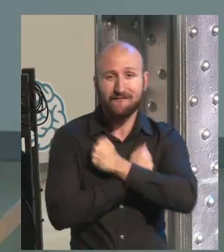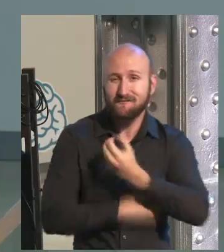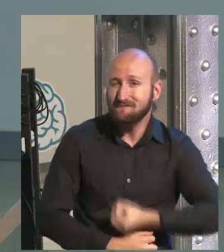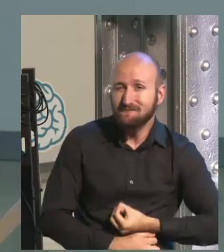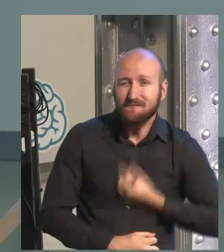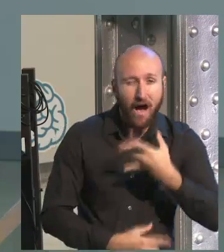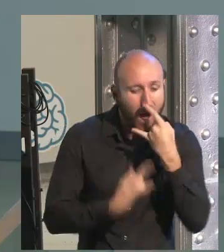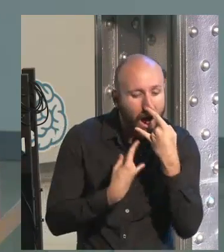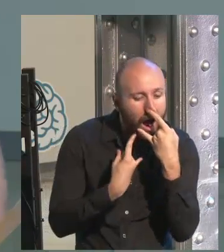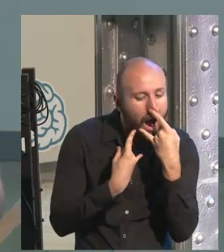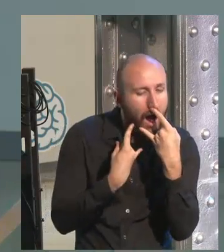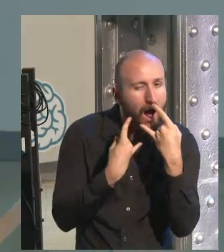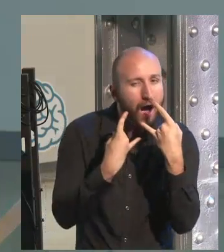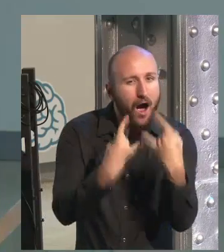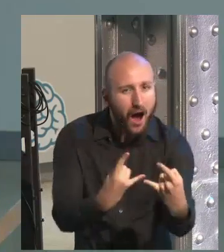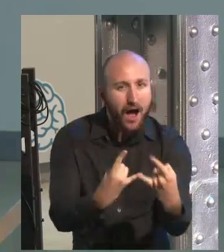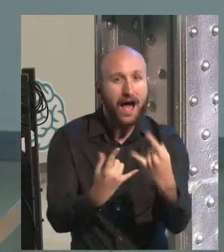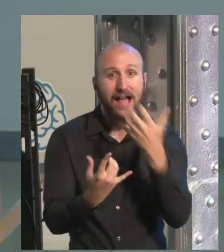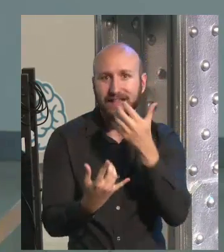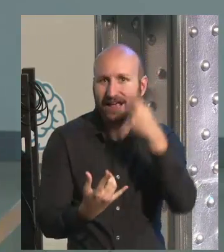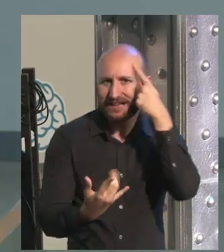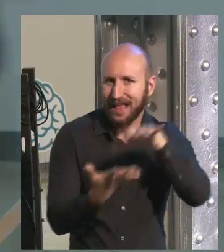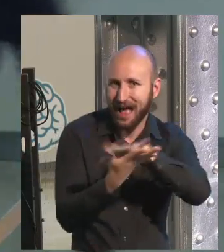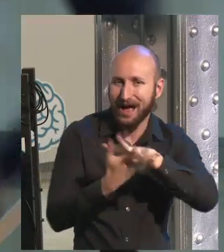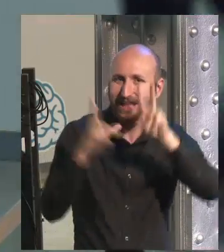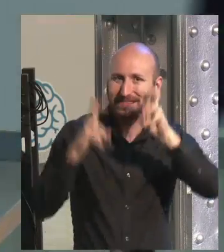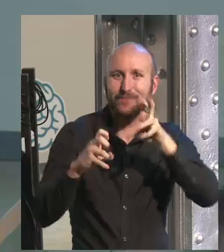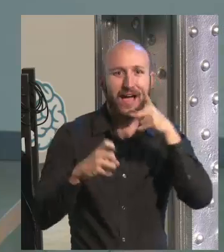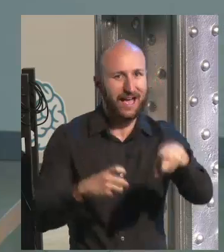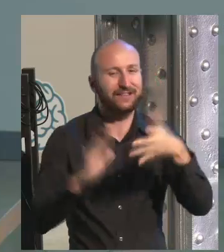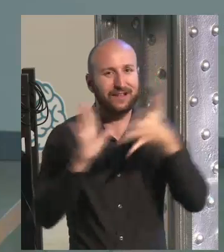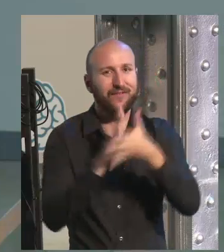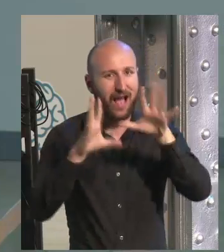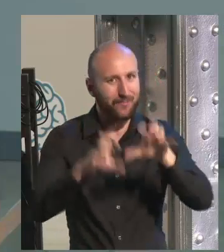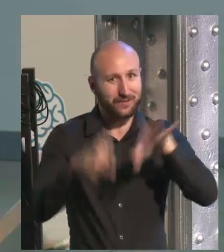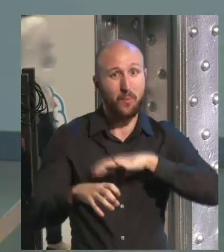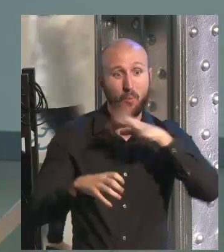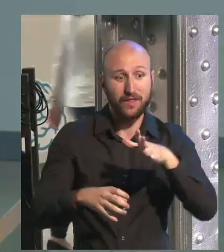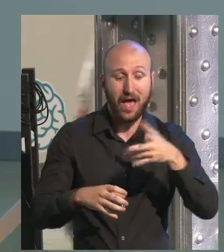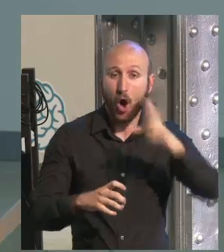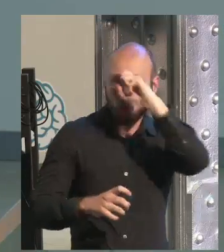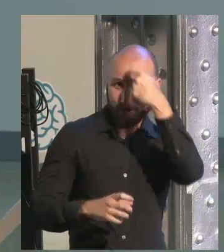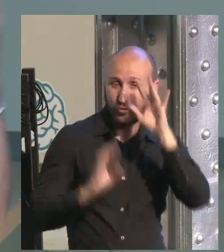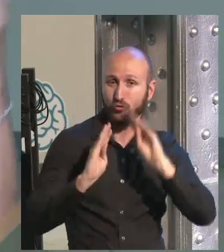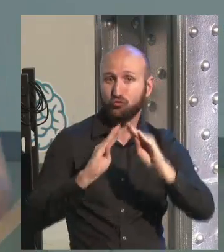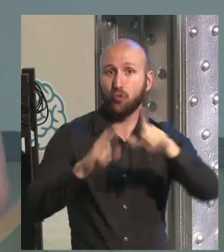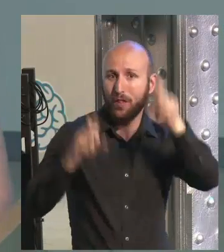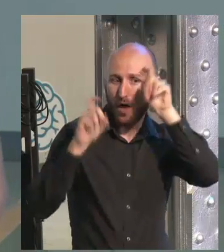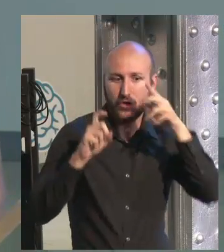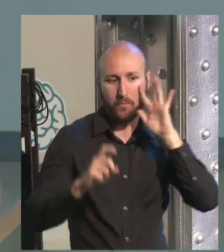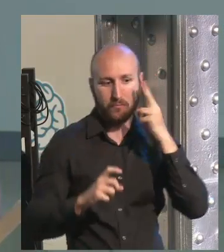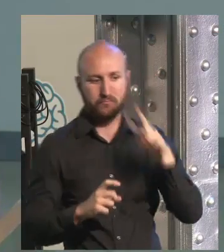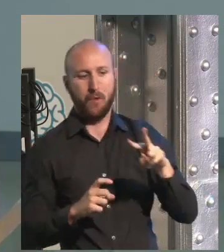care for what you love, that you can love only when we know what we love. And